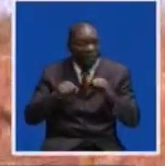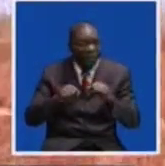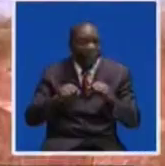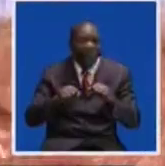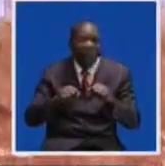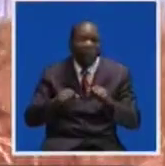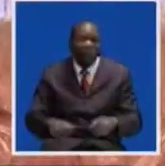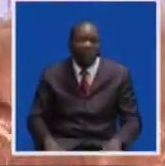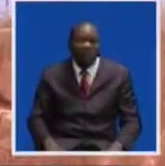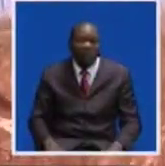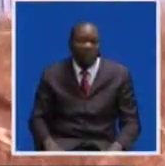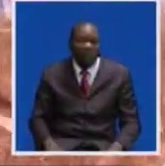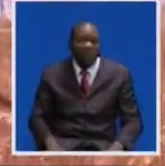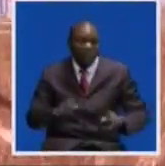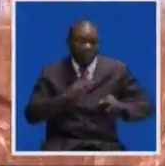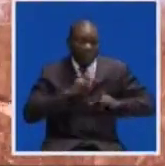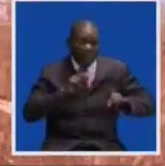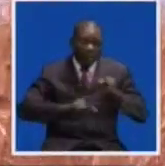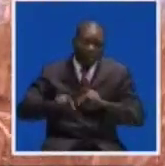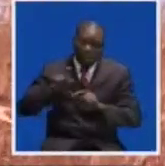He is calling on well-wishers to help them build toilets.